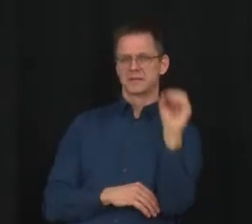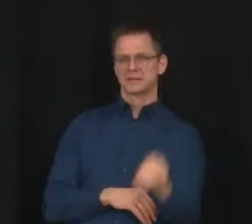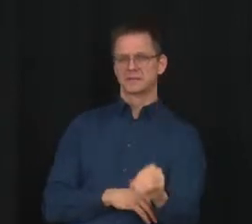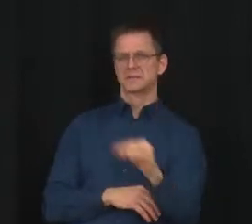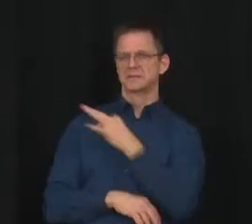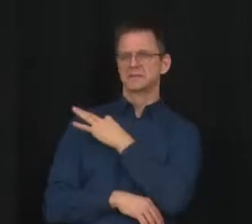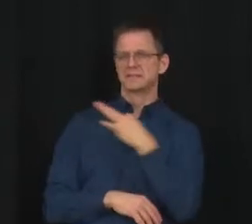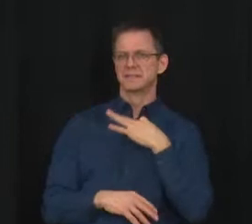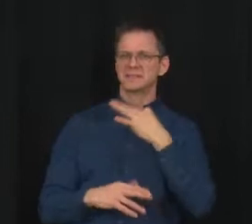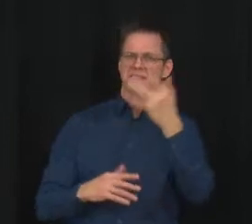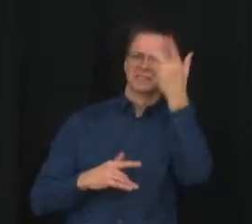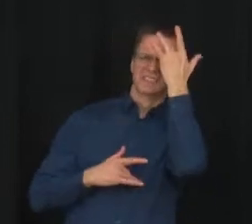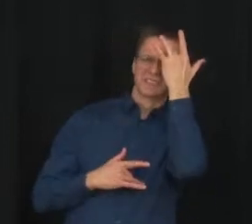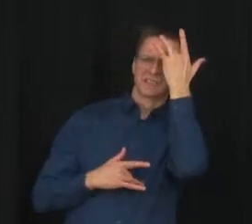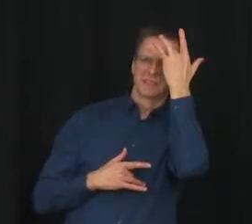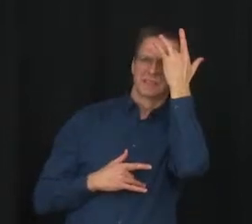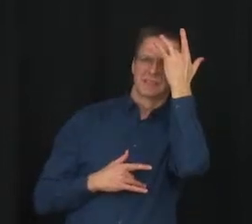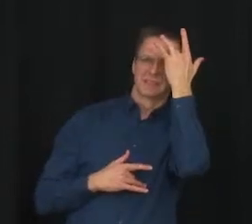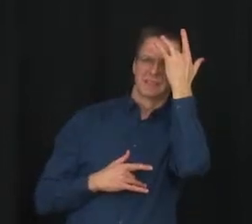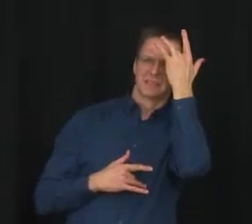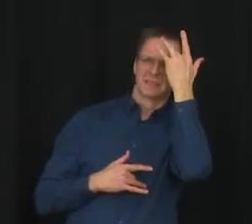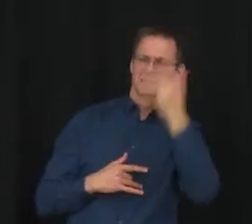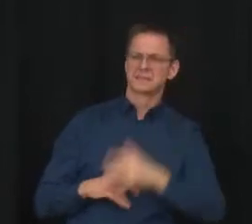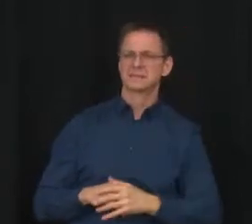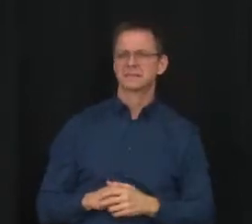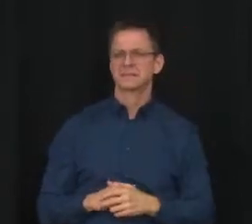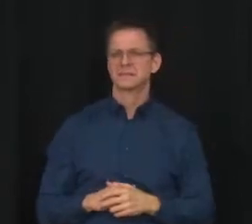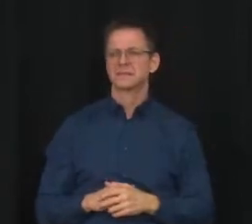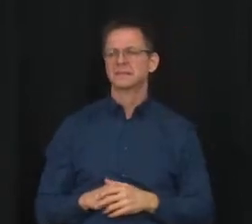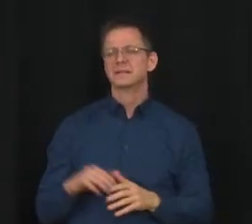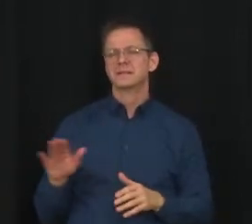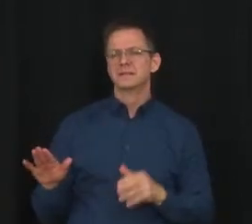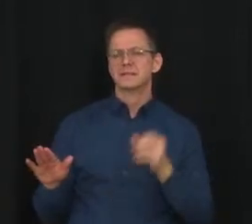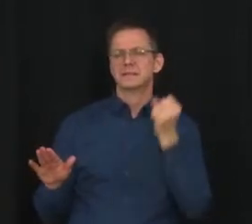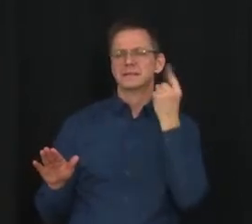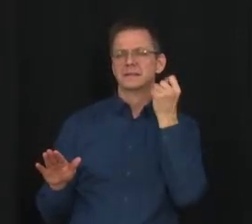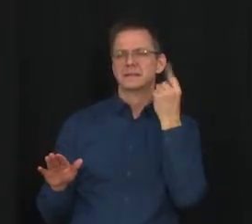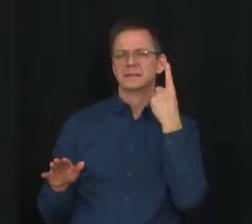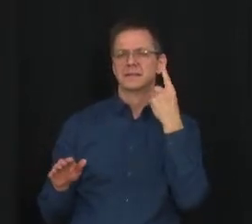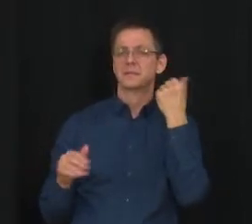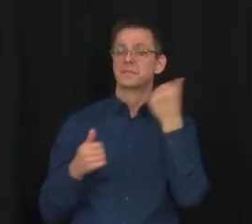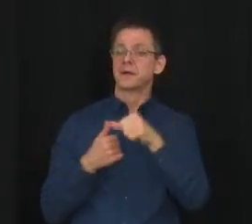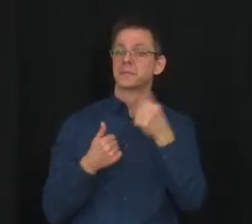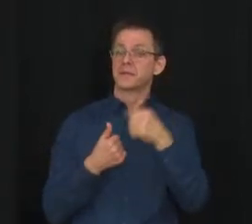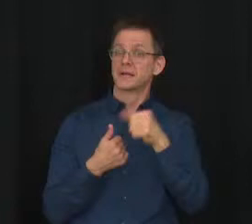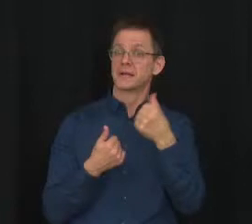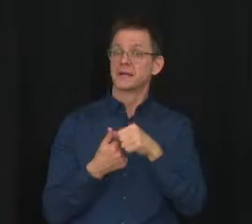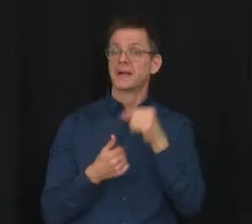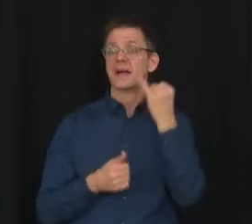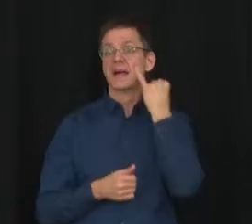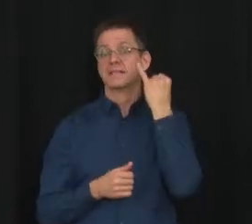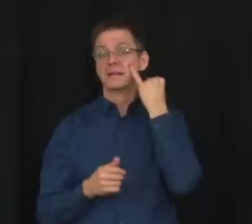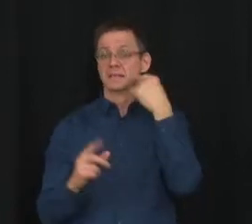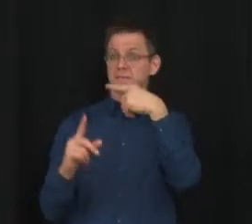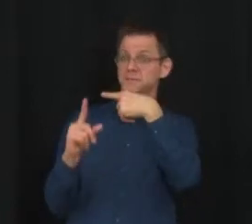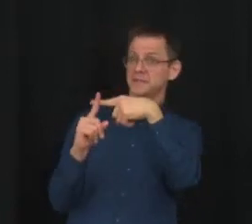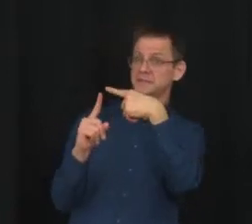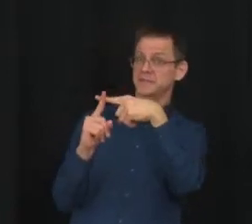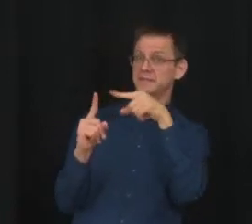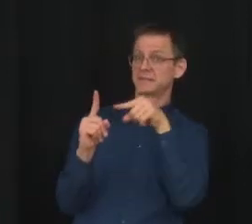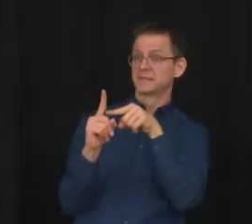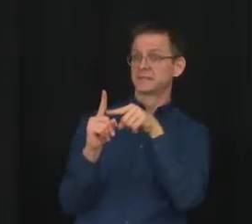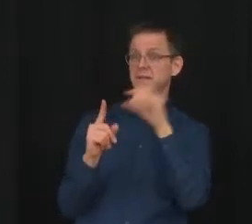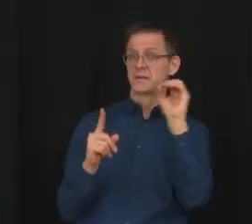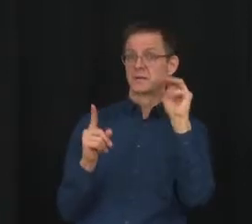Omicron, that the isolation period after testing positive with Omicron is five days. So that will affect also how quickly